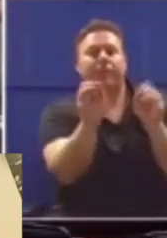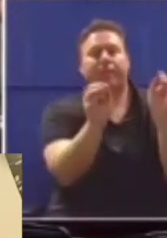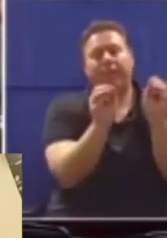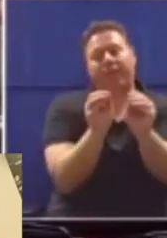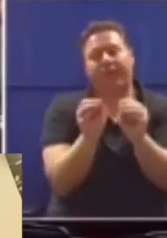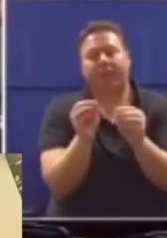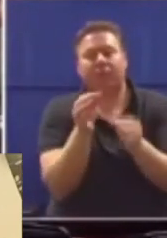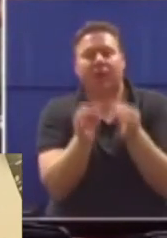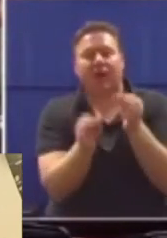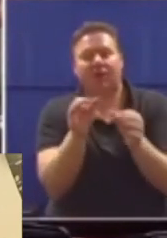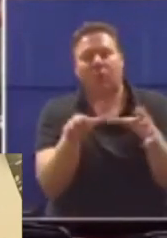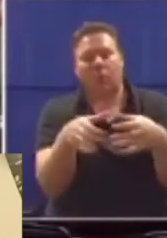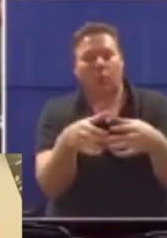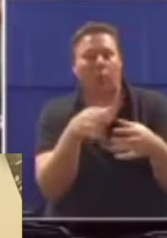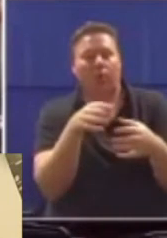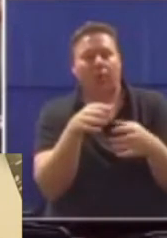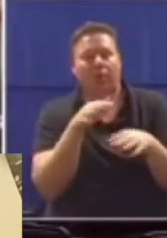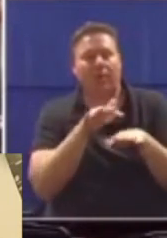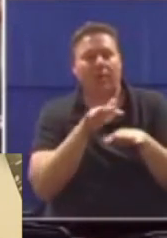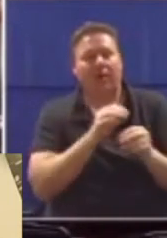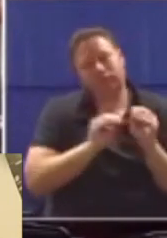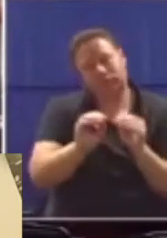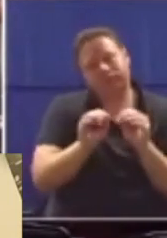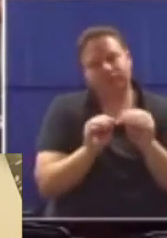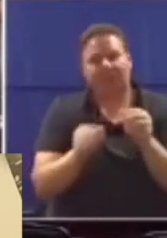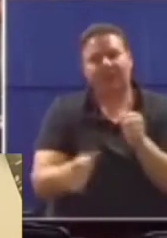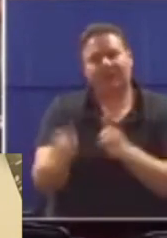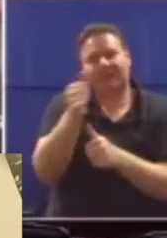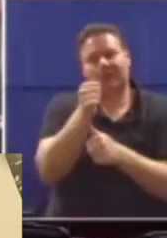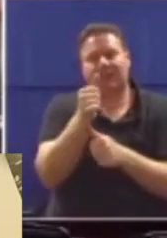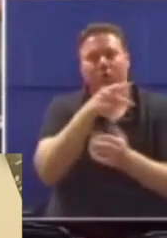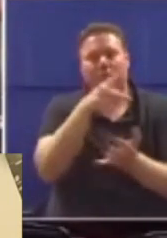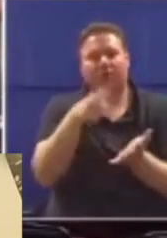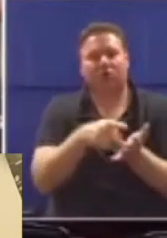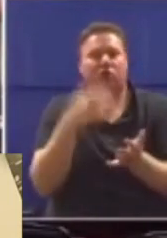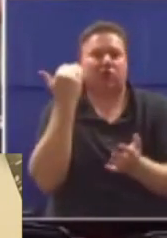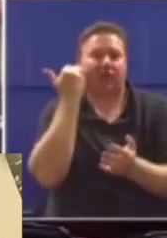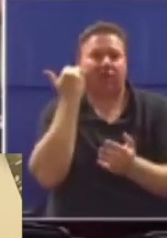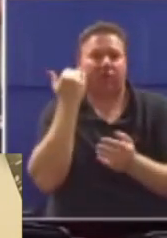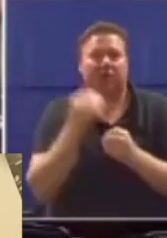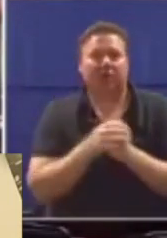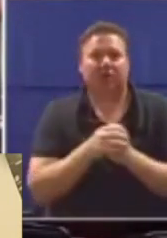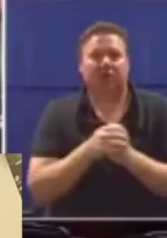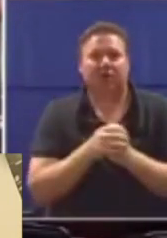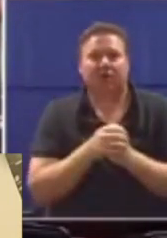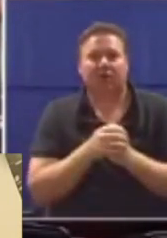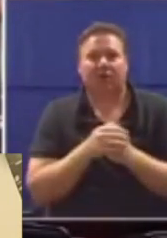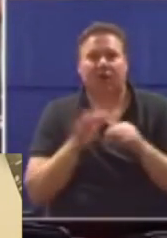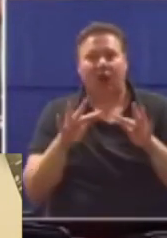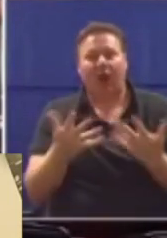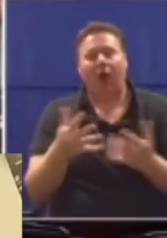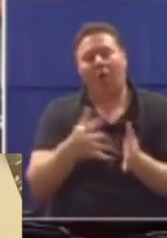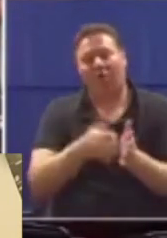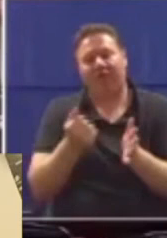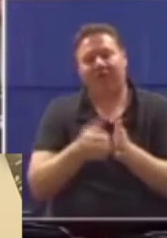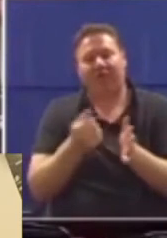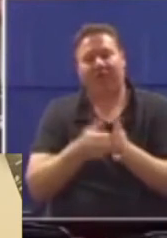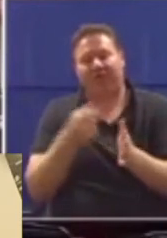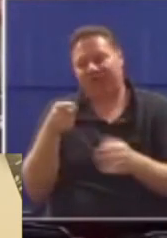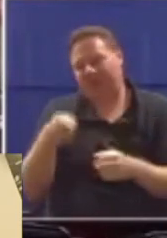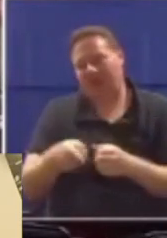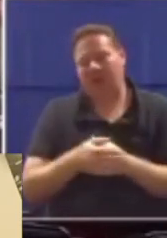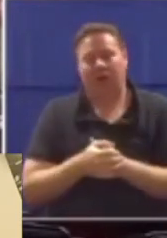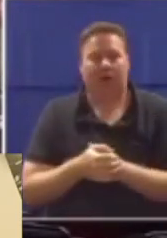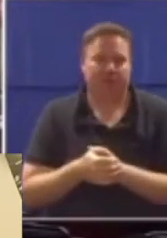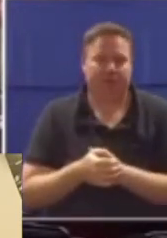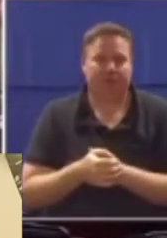aligned to the governing party in key senior positions in government to facilitate this theft. We know